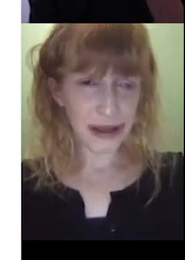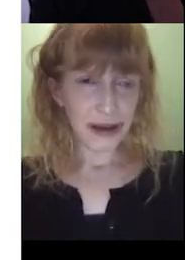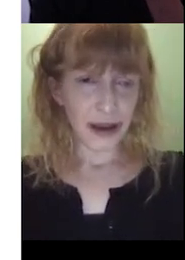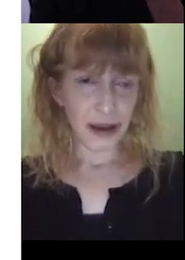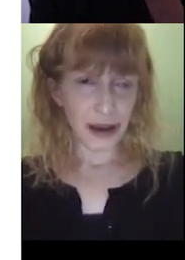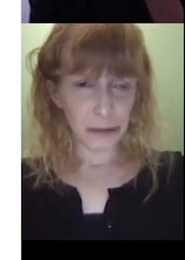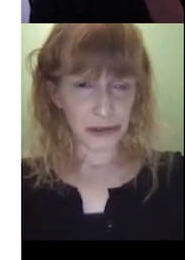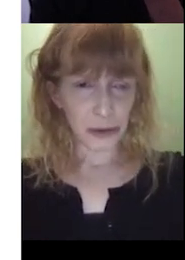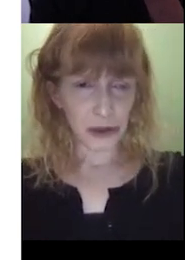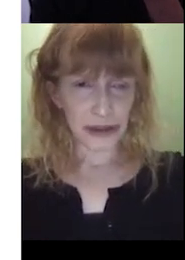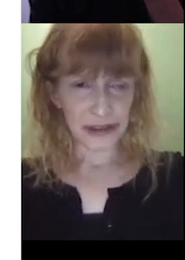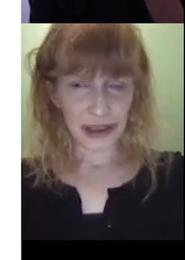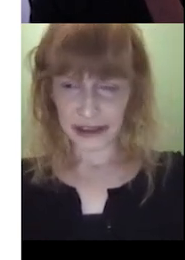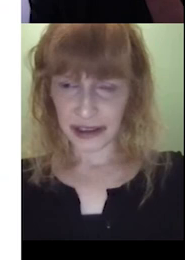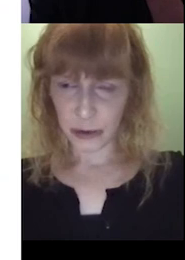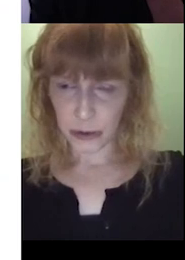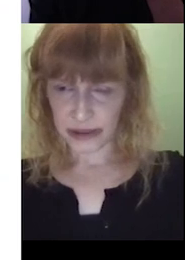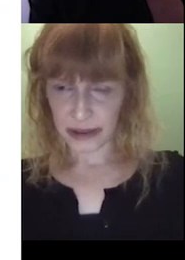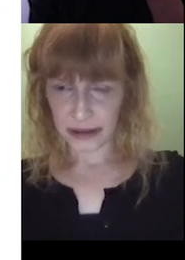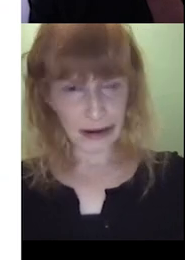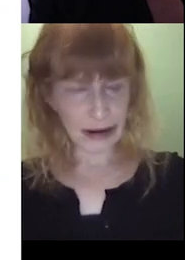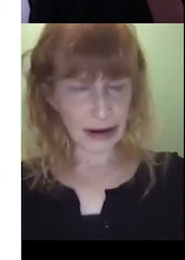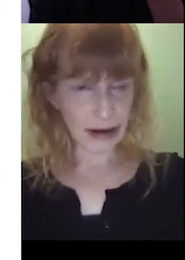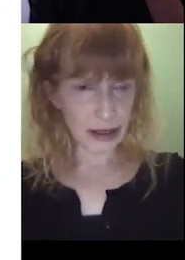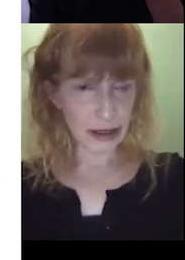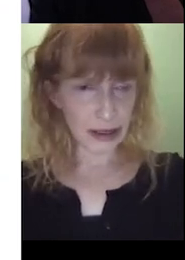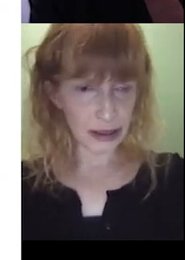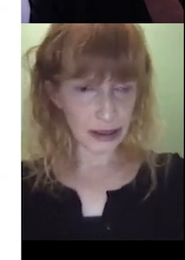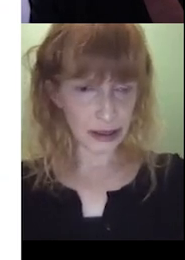quickly. Um, so what about the text here? What would we say?